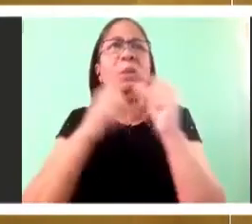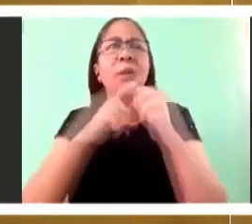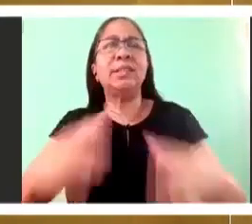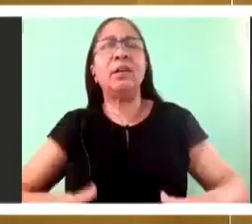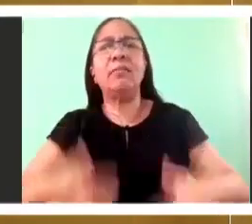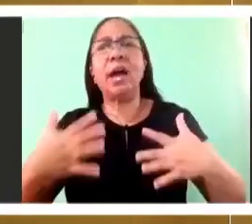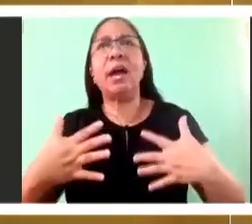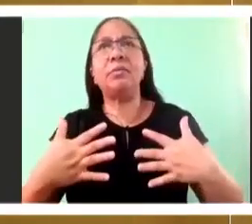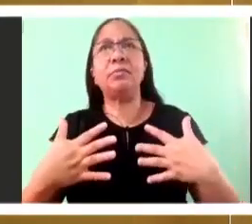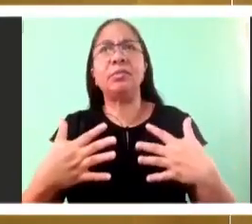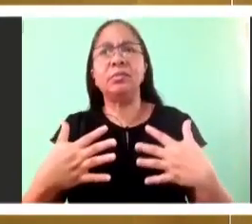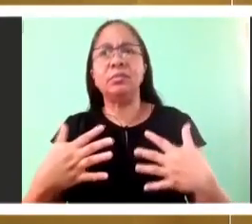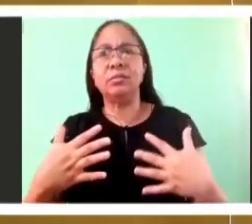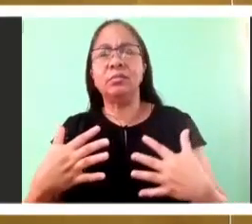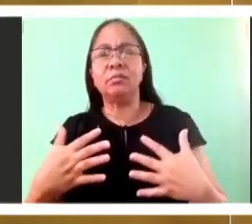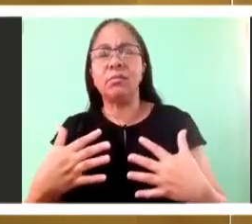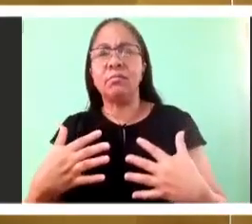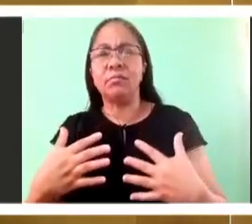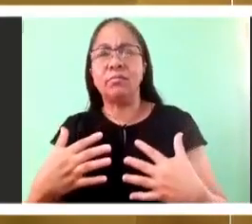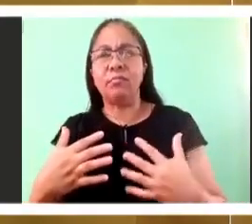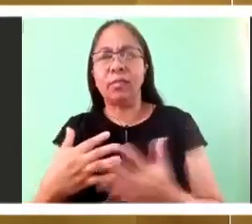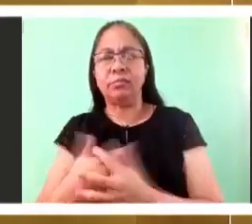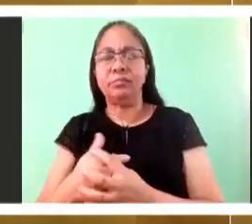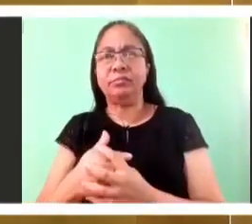believe you. So I trust what you say.